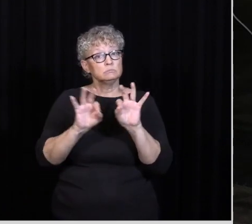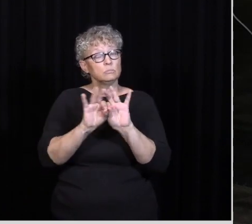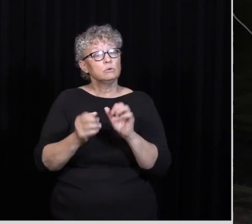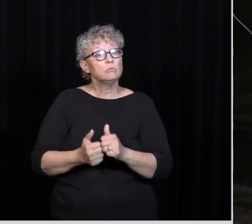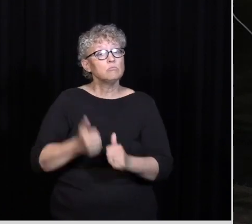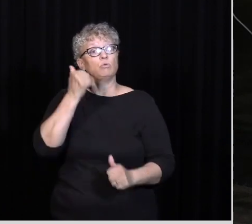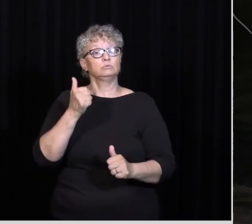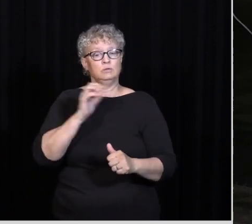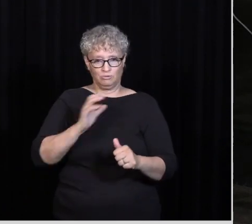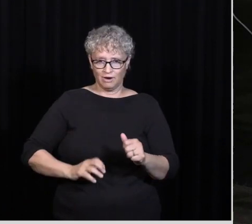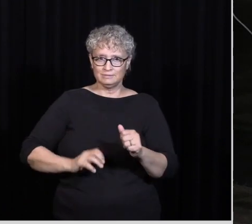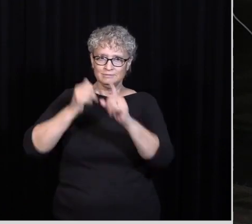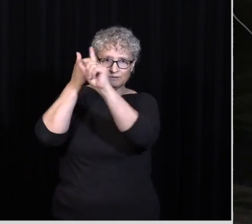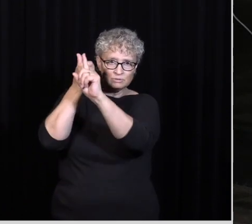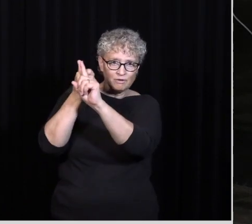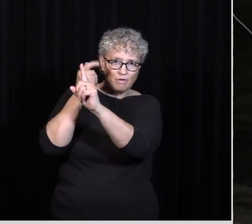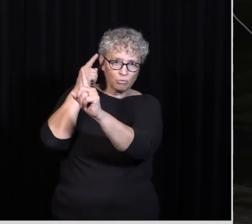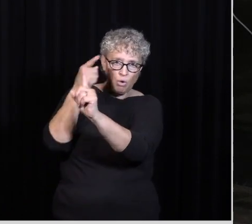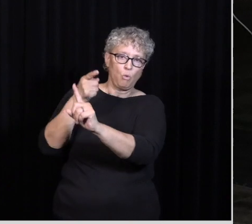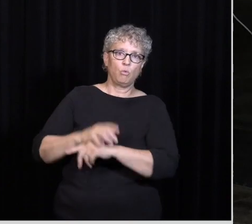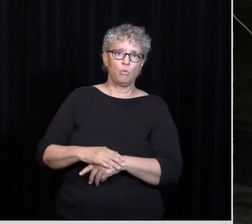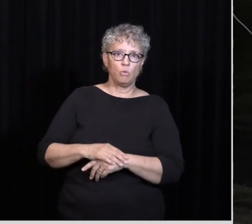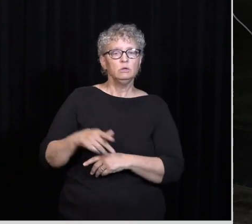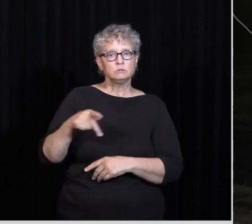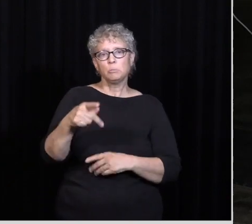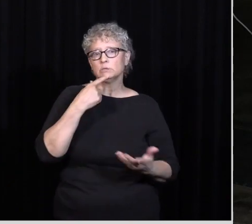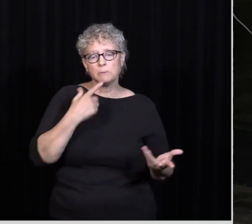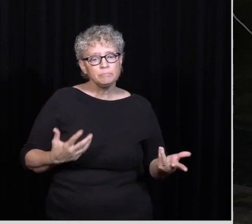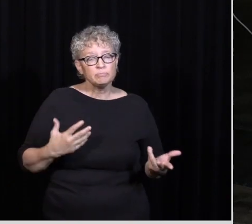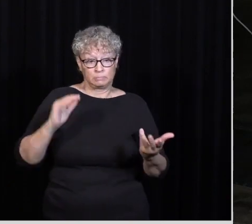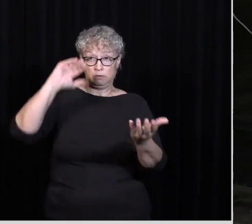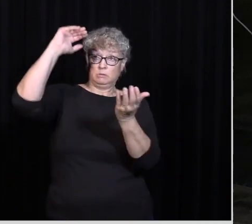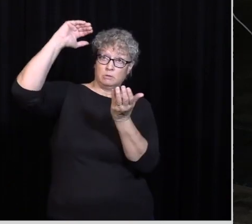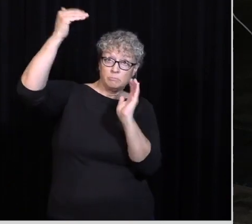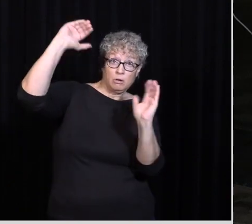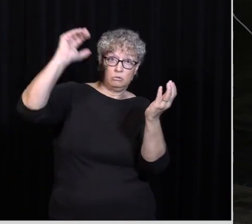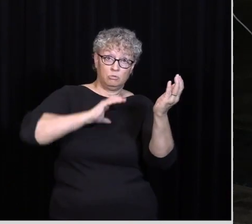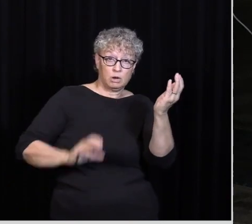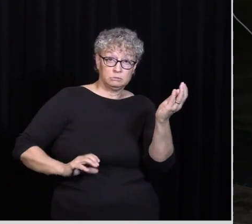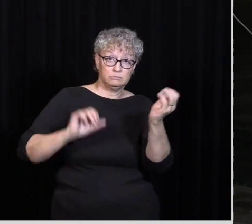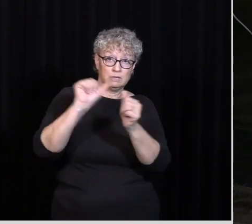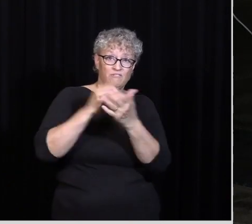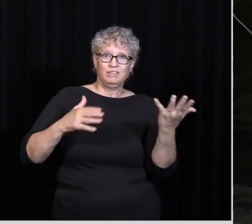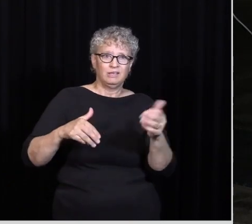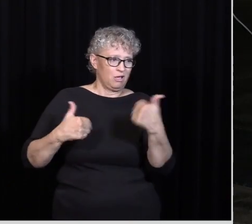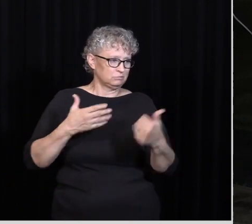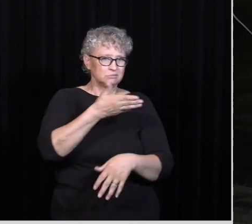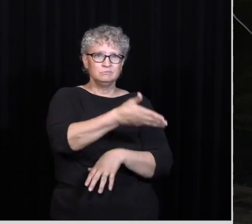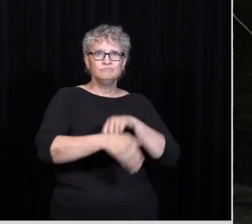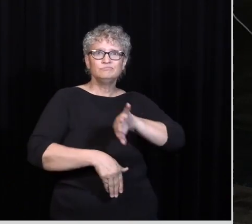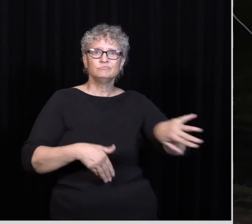Christ Is The Goal And so What Paul is Saying Is Compared To Christ Everything Else I count As a Loss